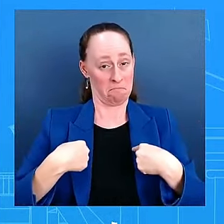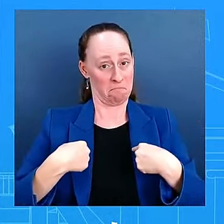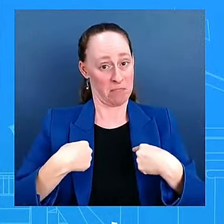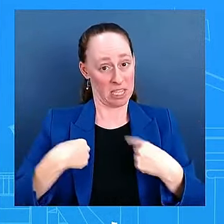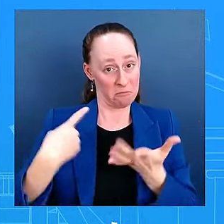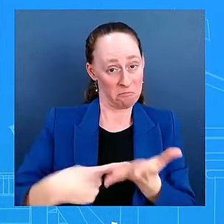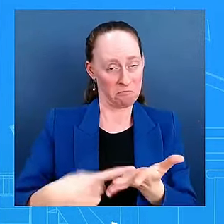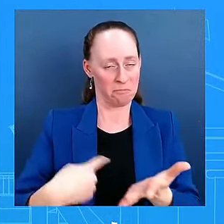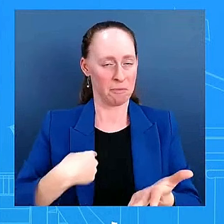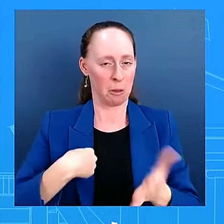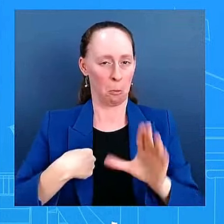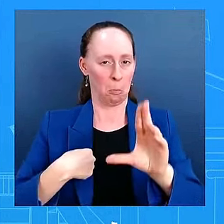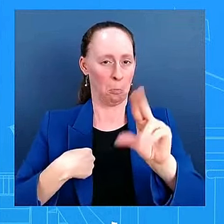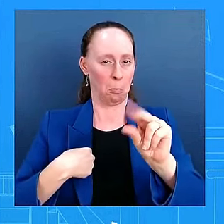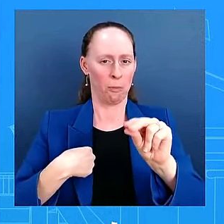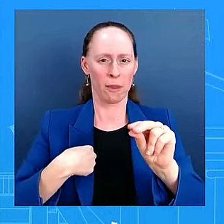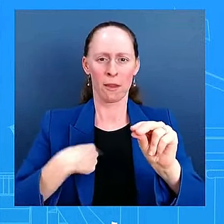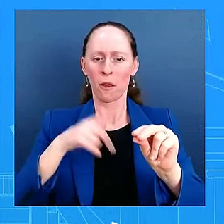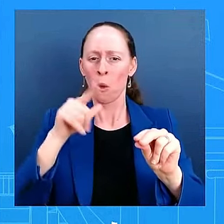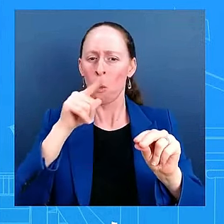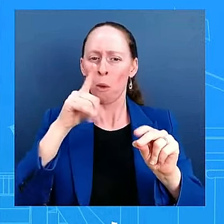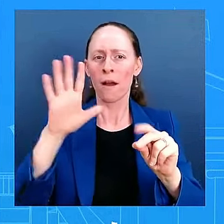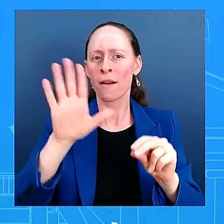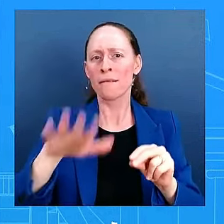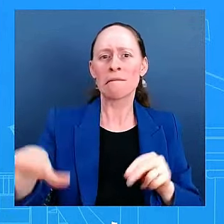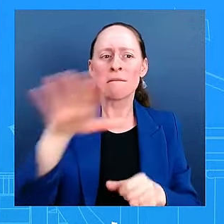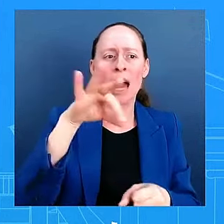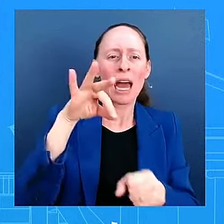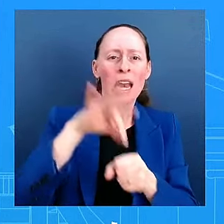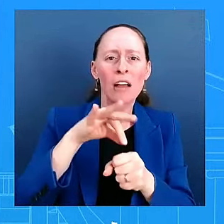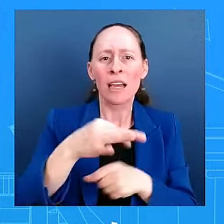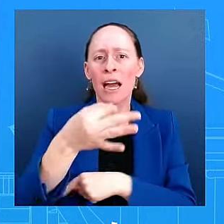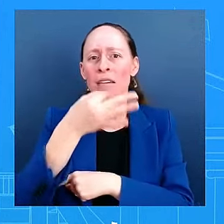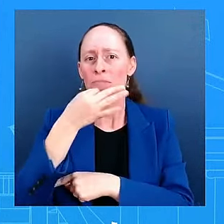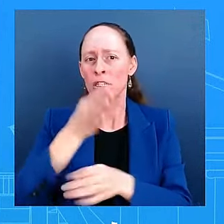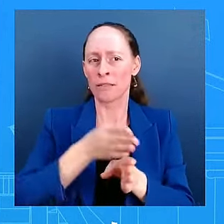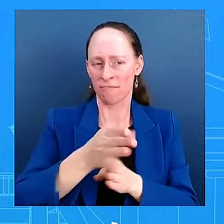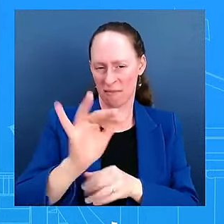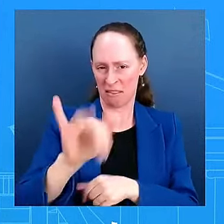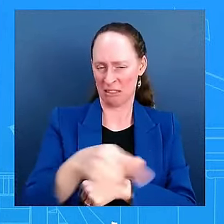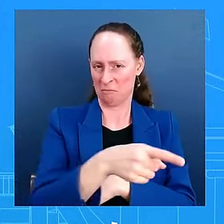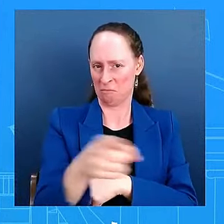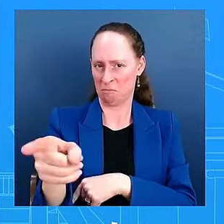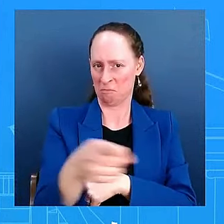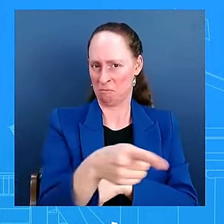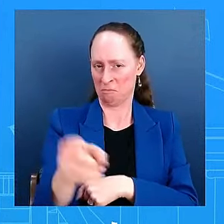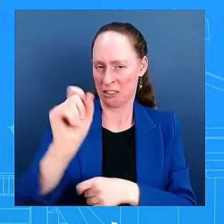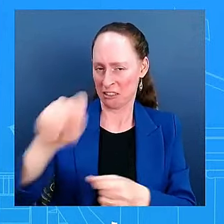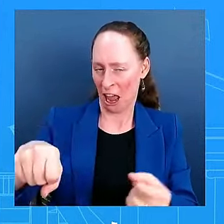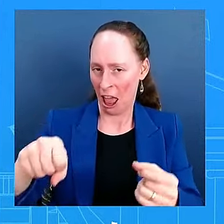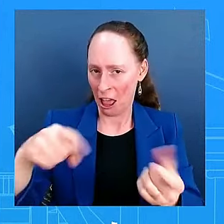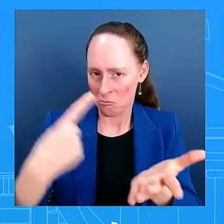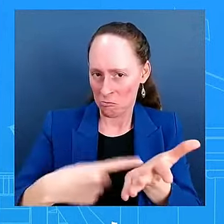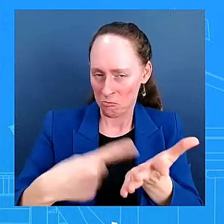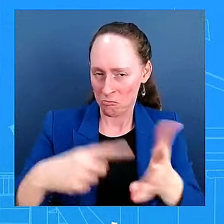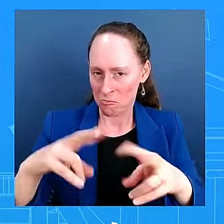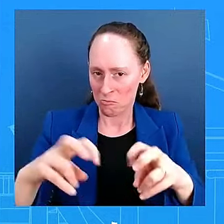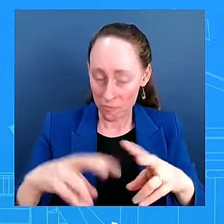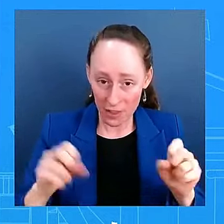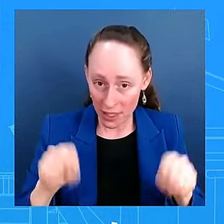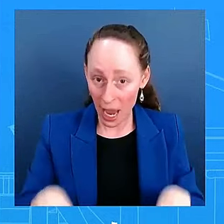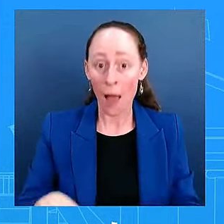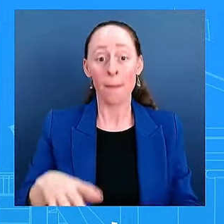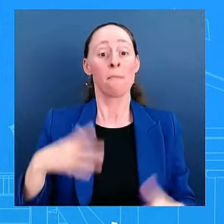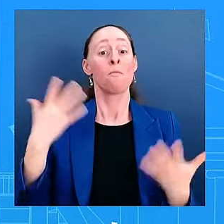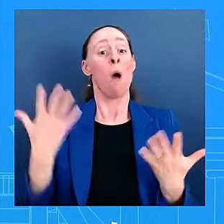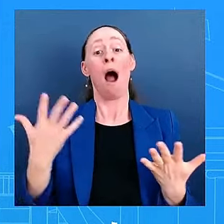That is certainly not my role today. But what you heard from President Biden is that the struggle for the soul